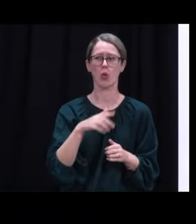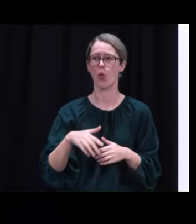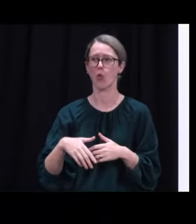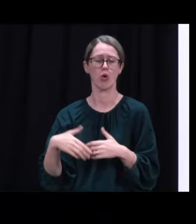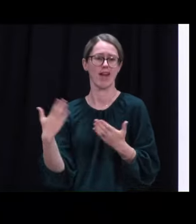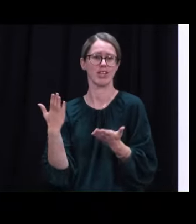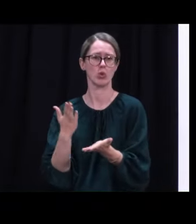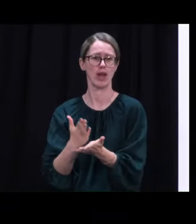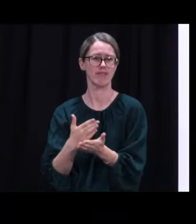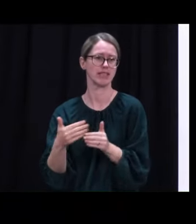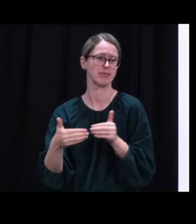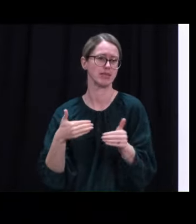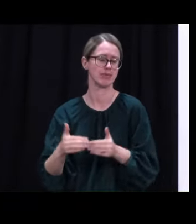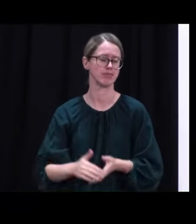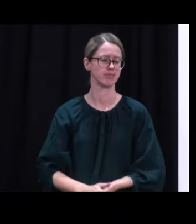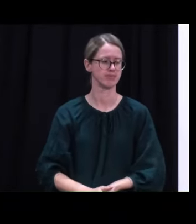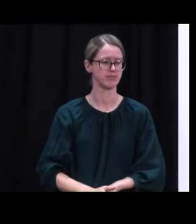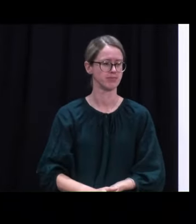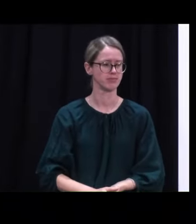are in the country.